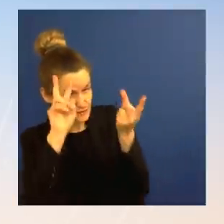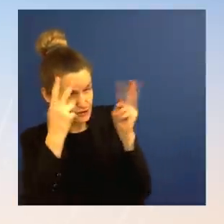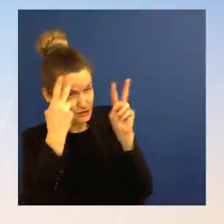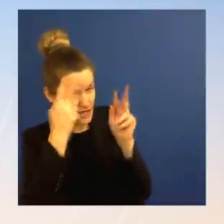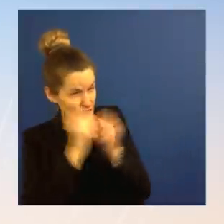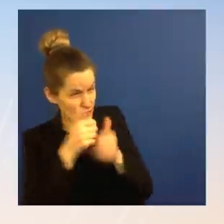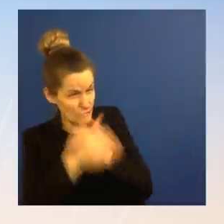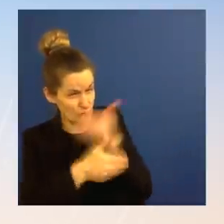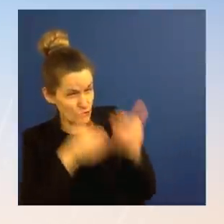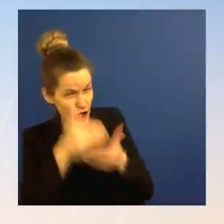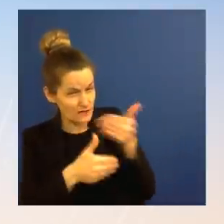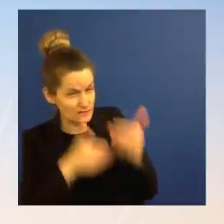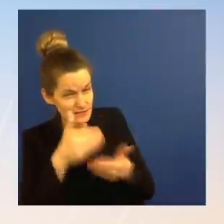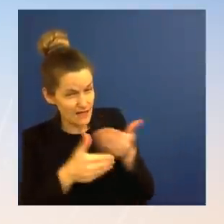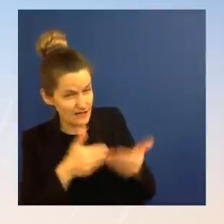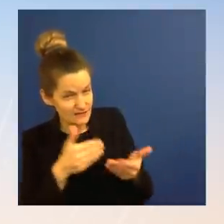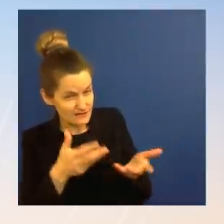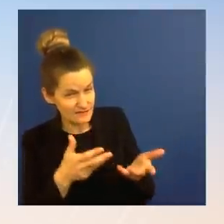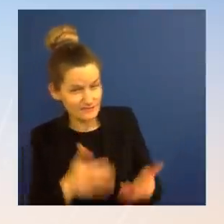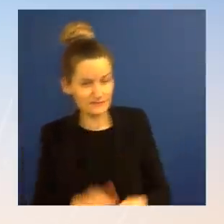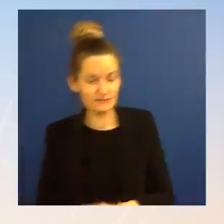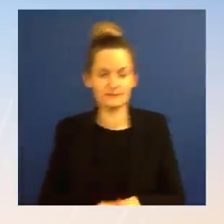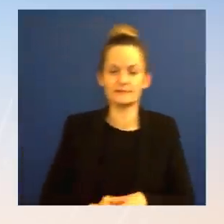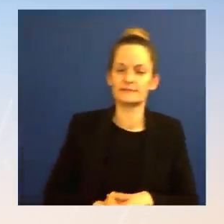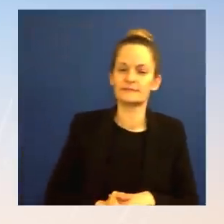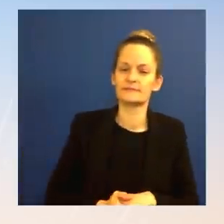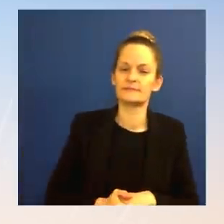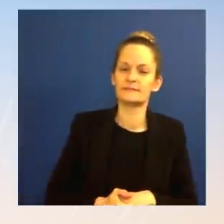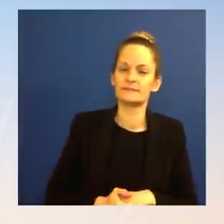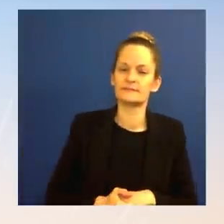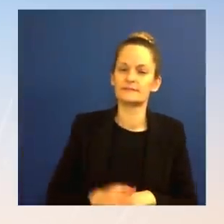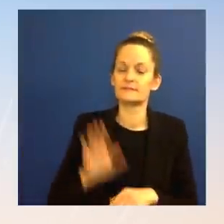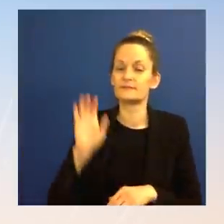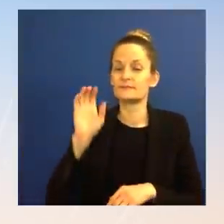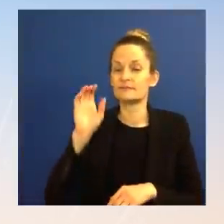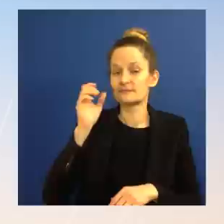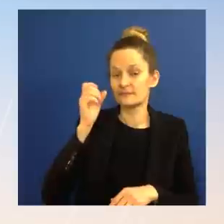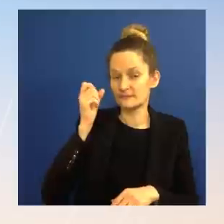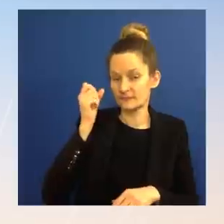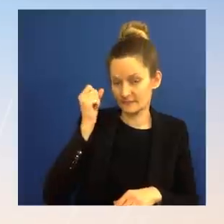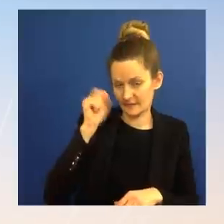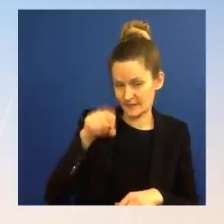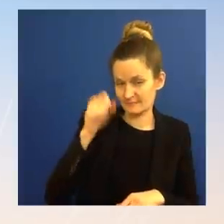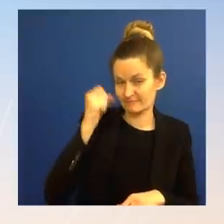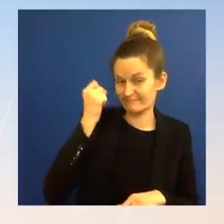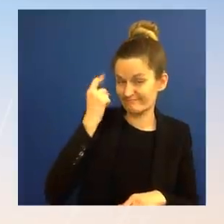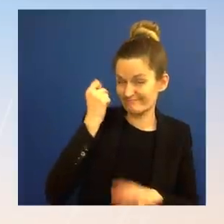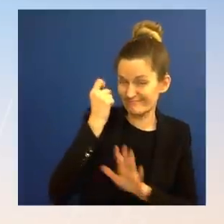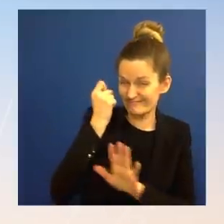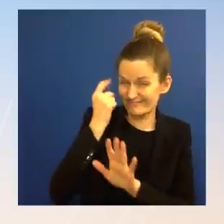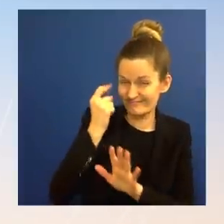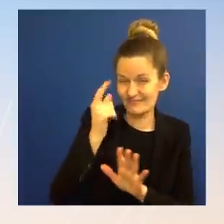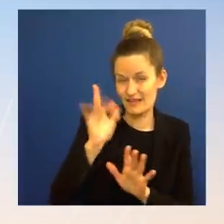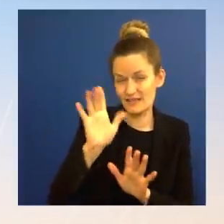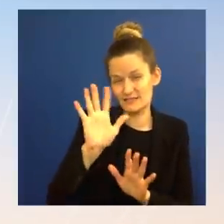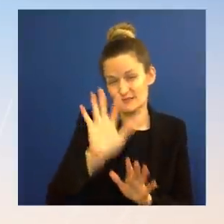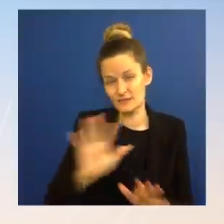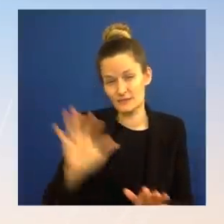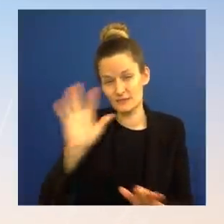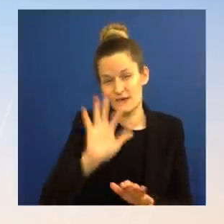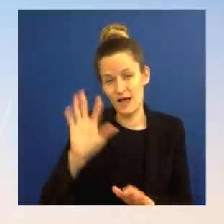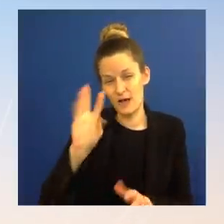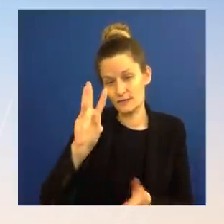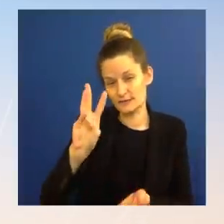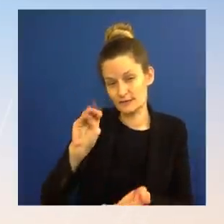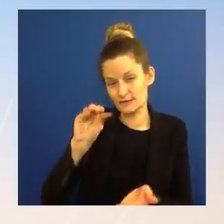60 percent of leased acres remain nonproducing. That's a lot in the range of 20 million acres. So there are 9,000